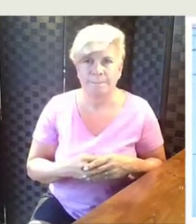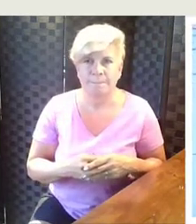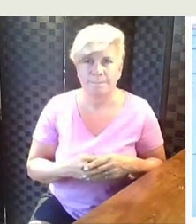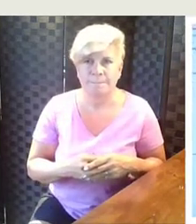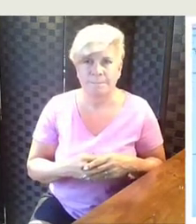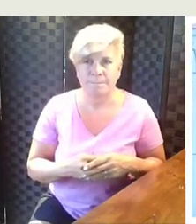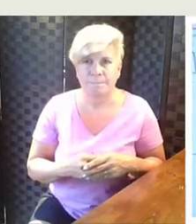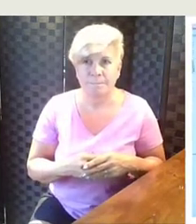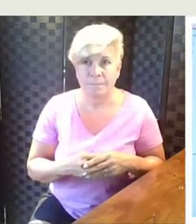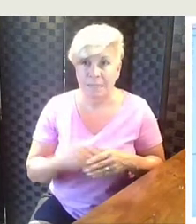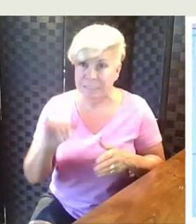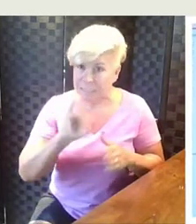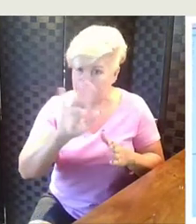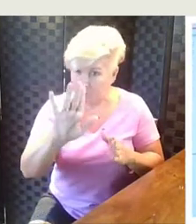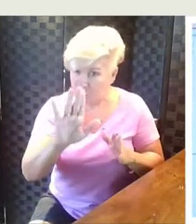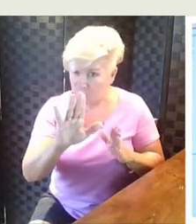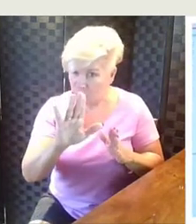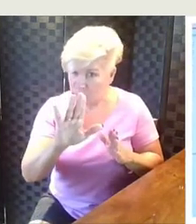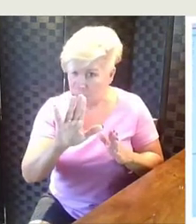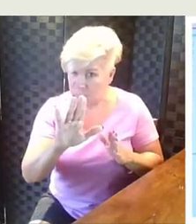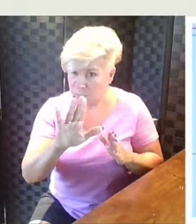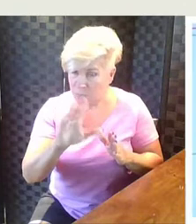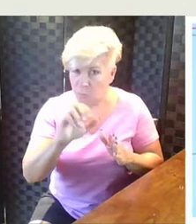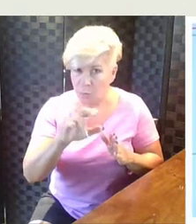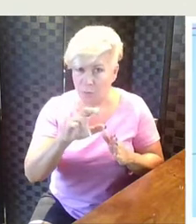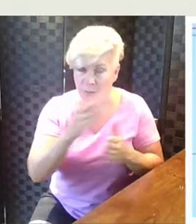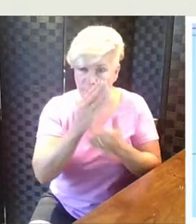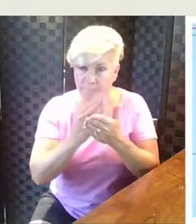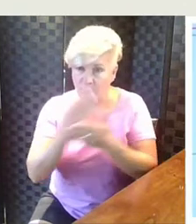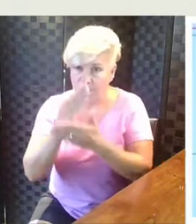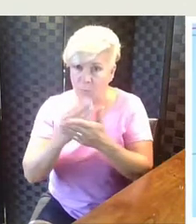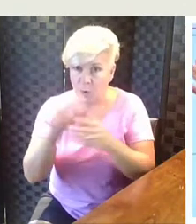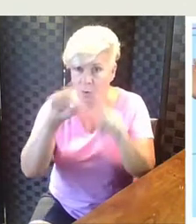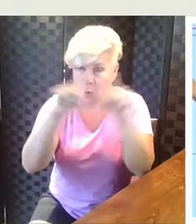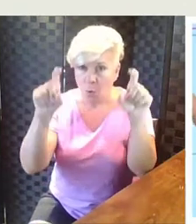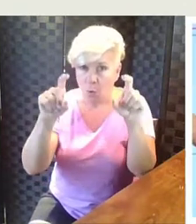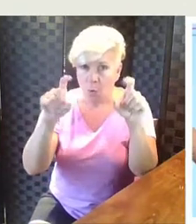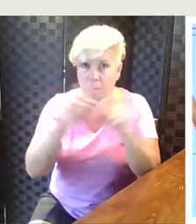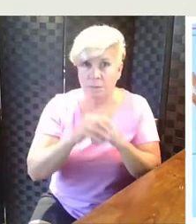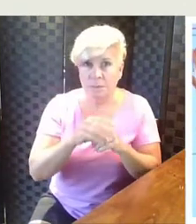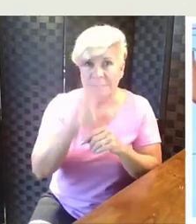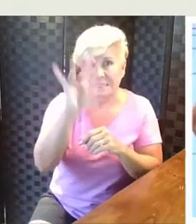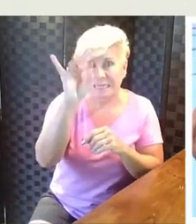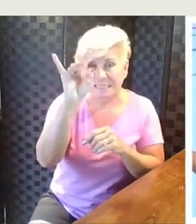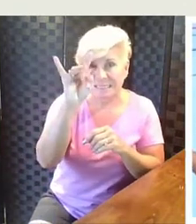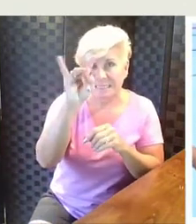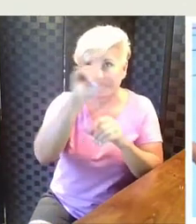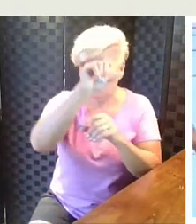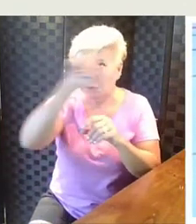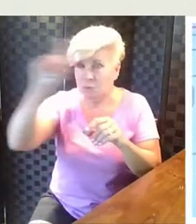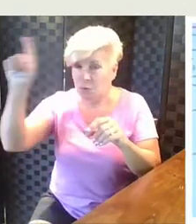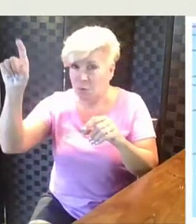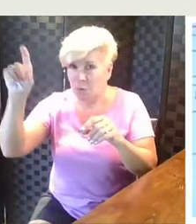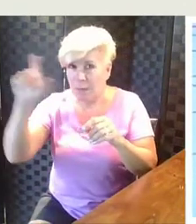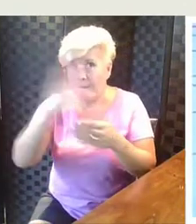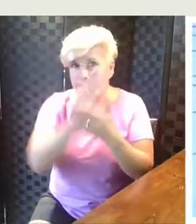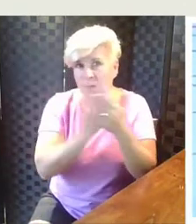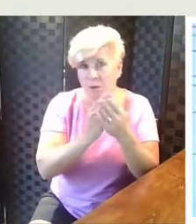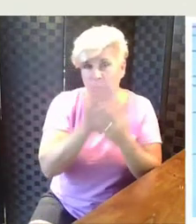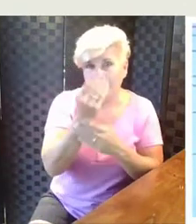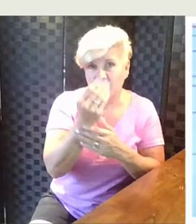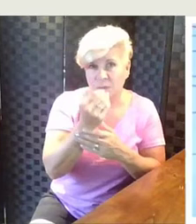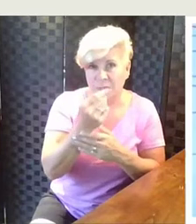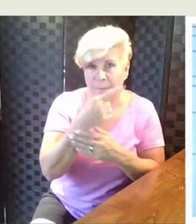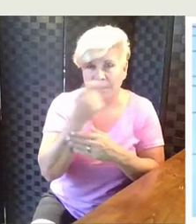Is that what your model looked like? Or if you had a part-part-whole model, your whole would be eighteen and part of it would be fourteen.